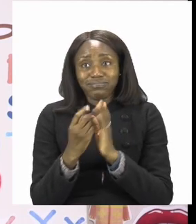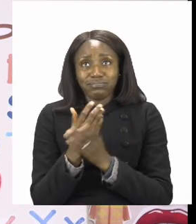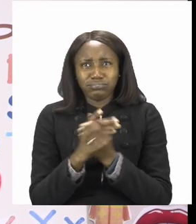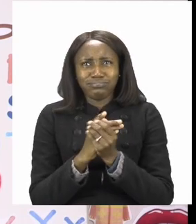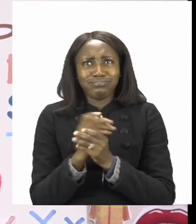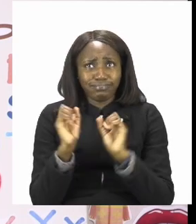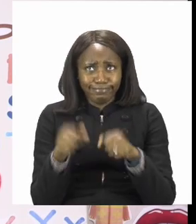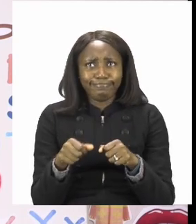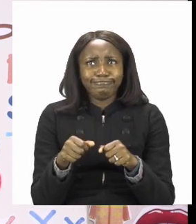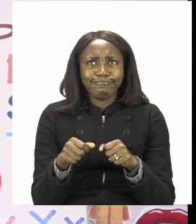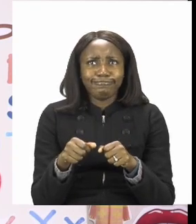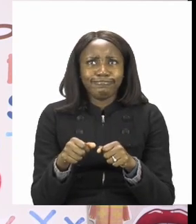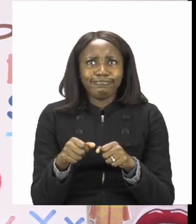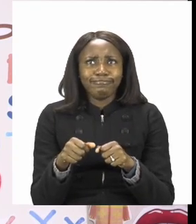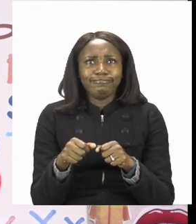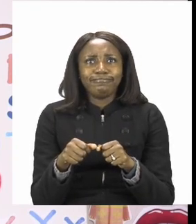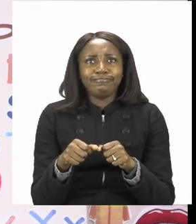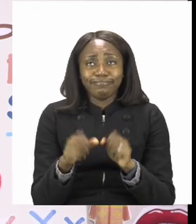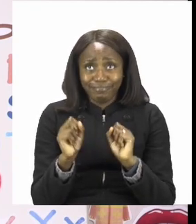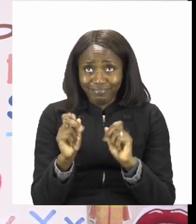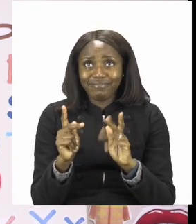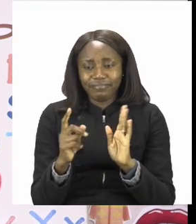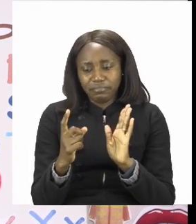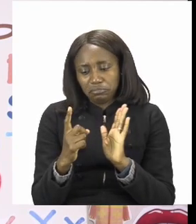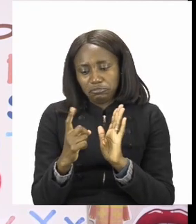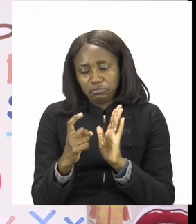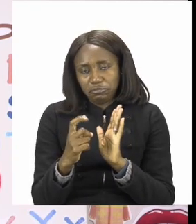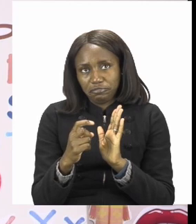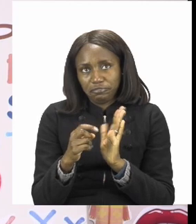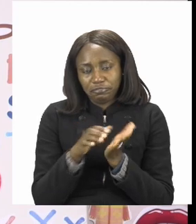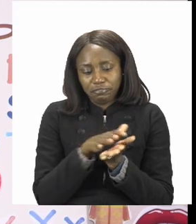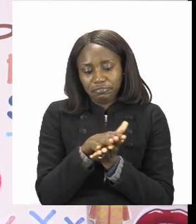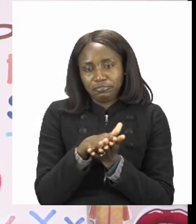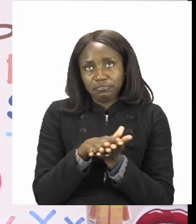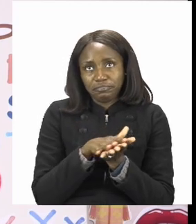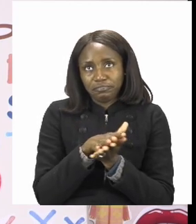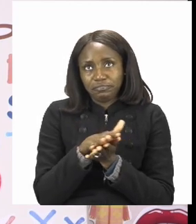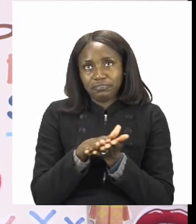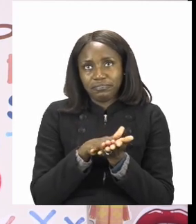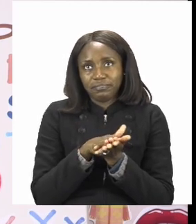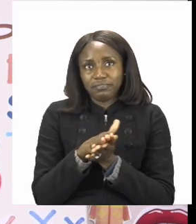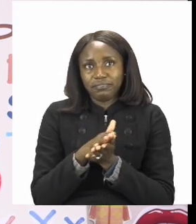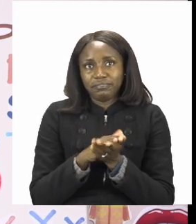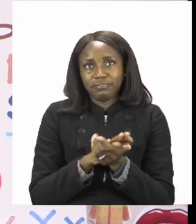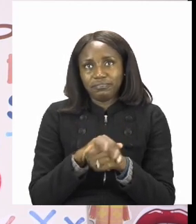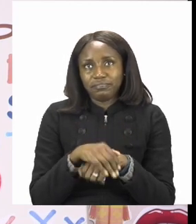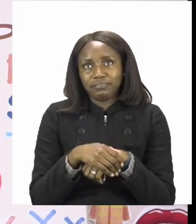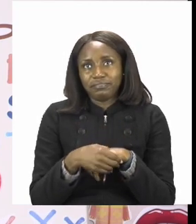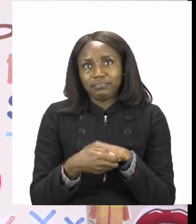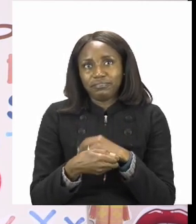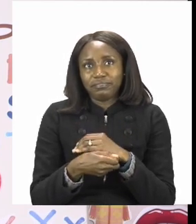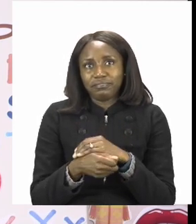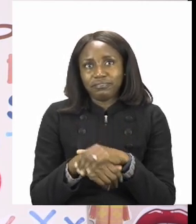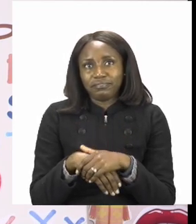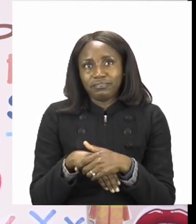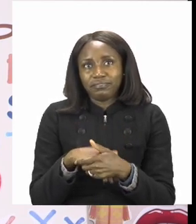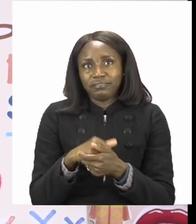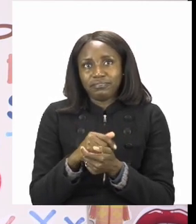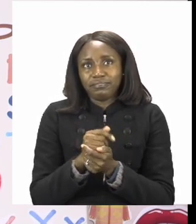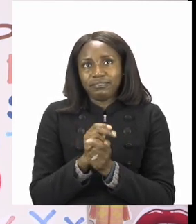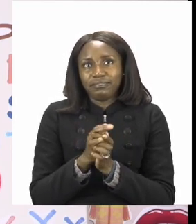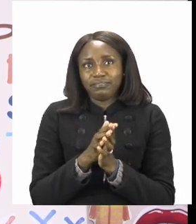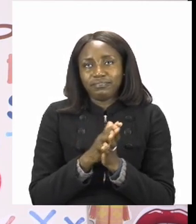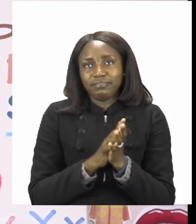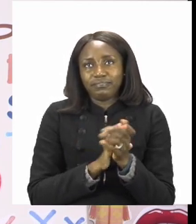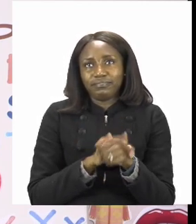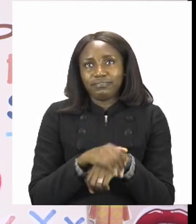know that we need to sanitize. So we sanitize by rubbing inside our hands, around